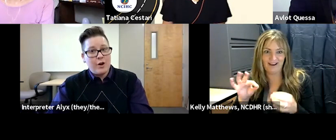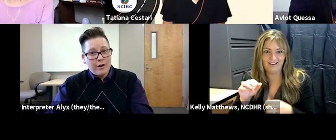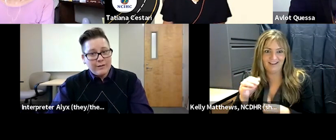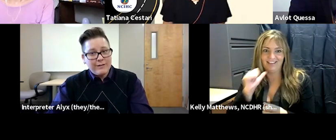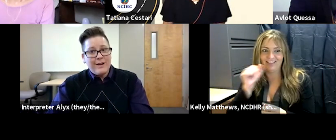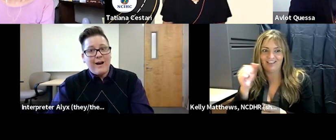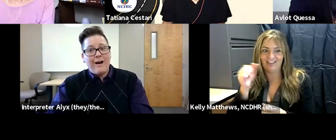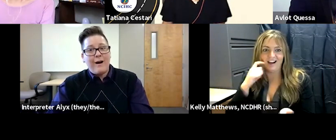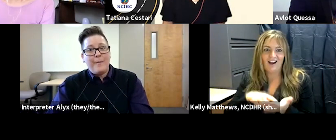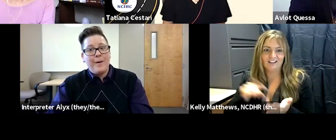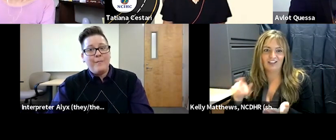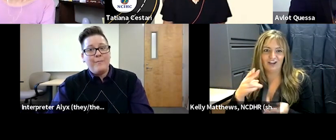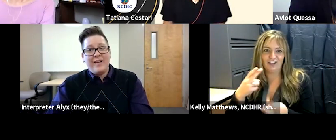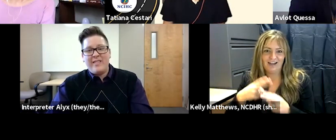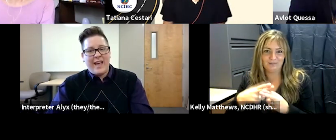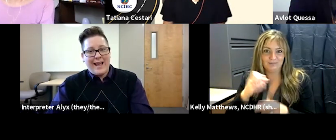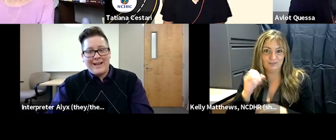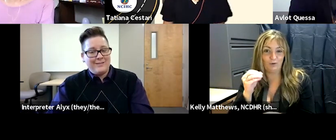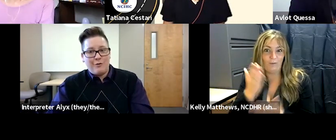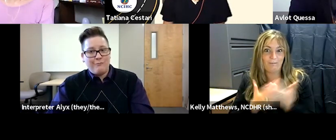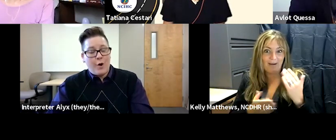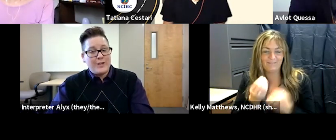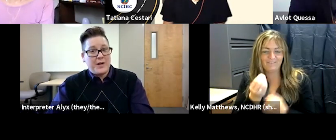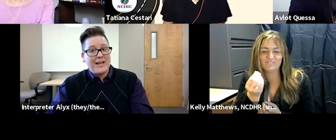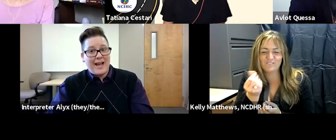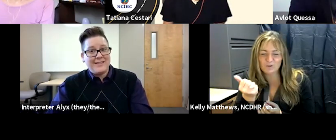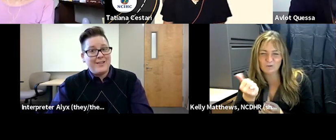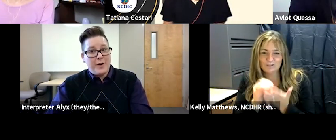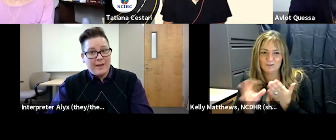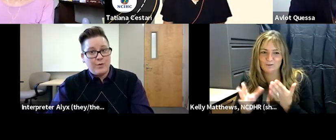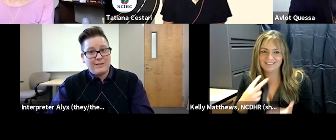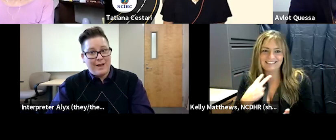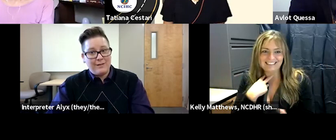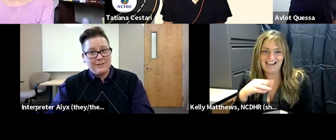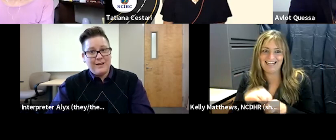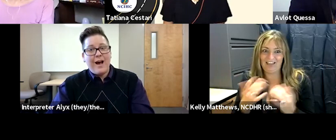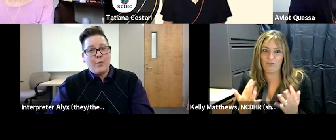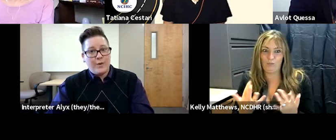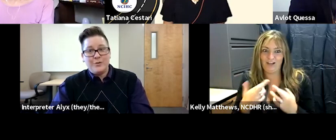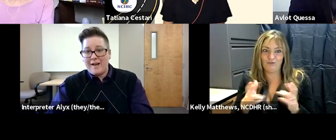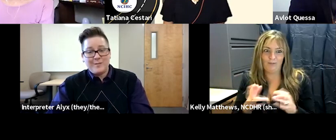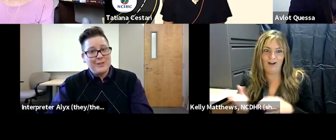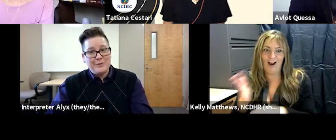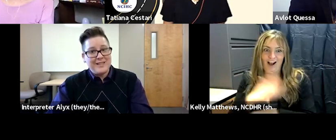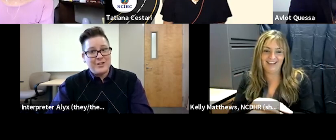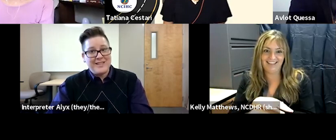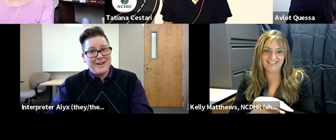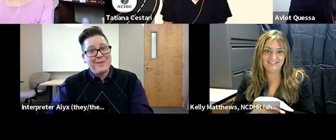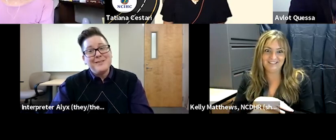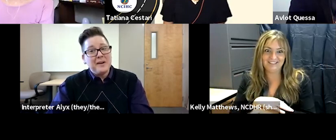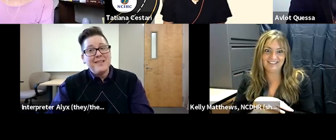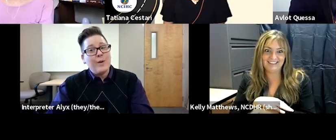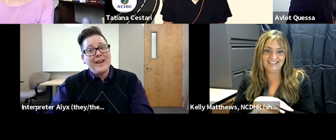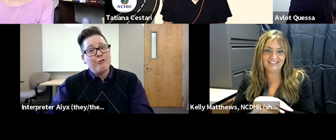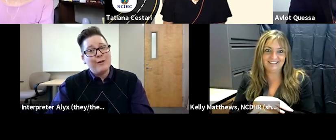abc card um but they don't always recognize that their name was spelled we do have some students that just